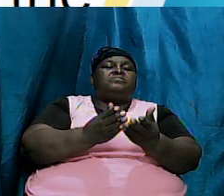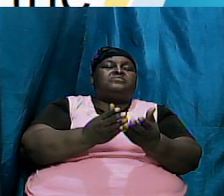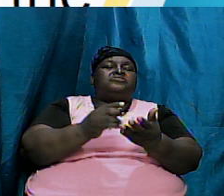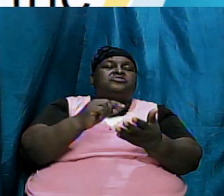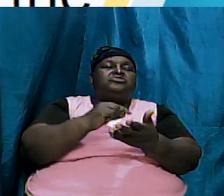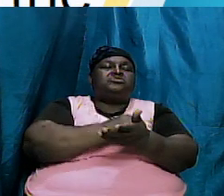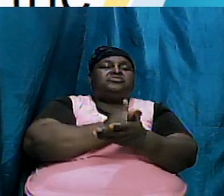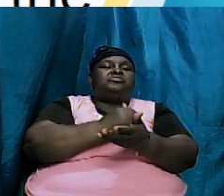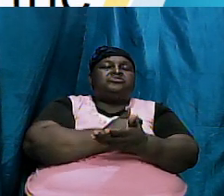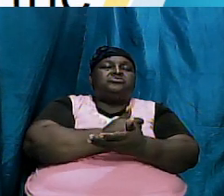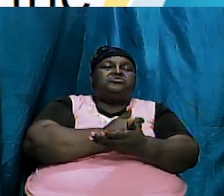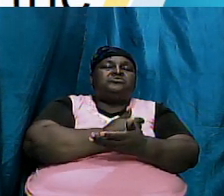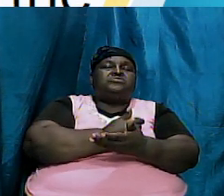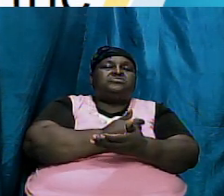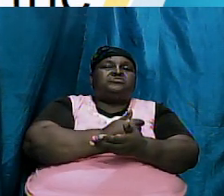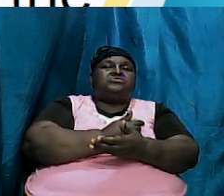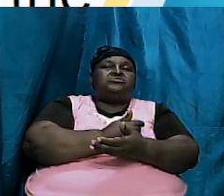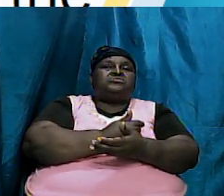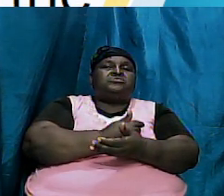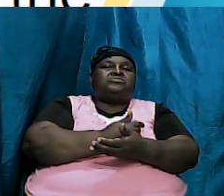based on what we read earlier